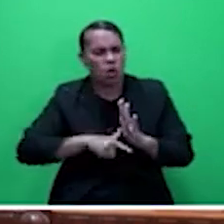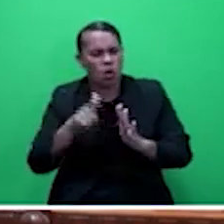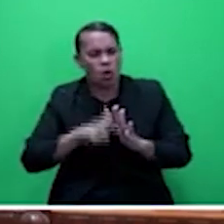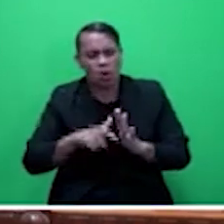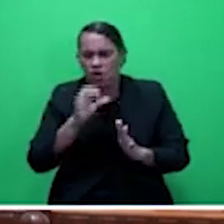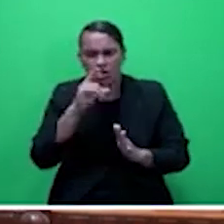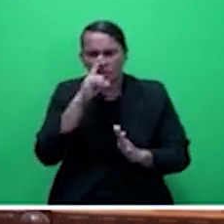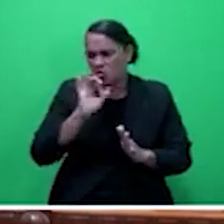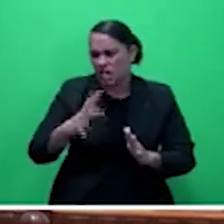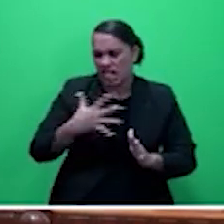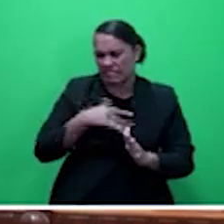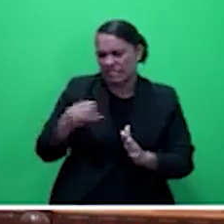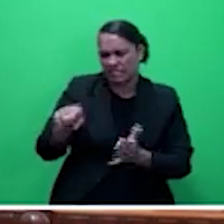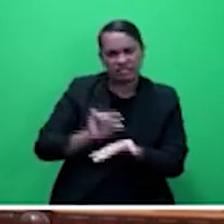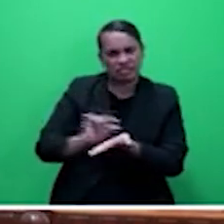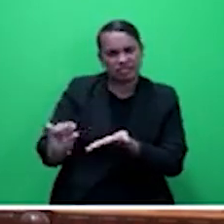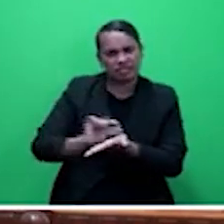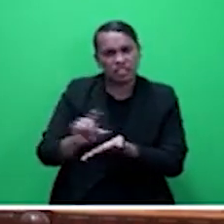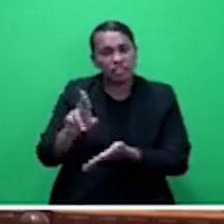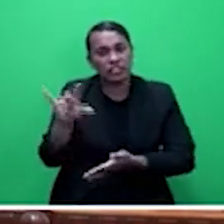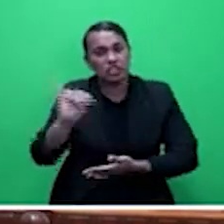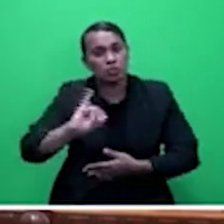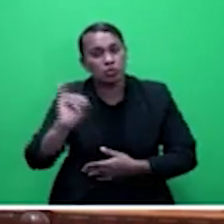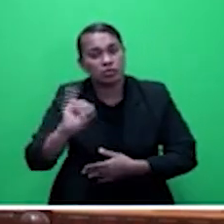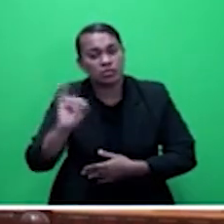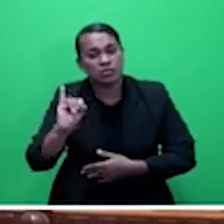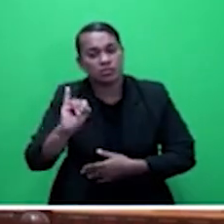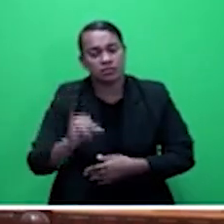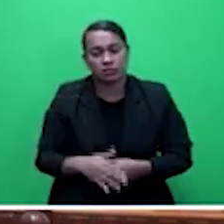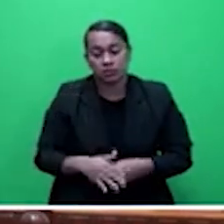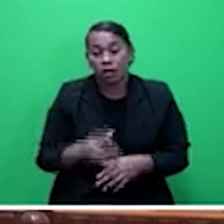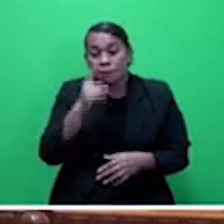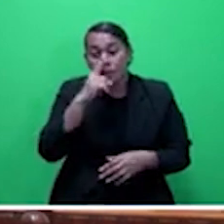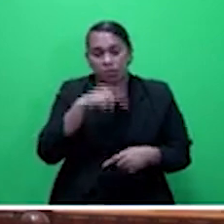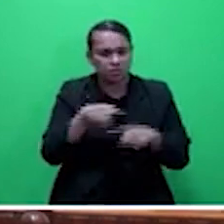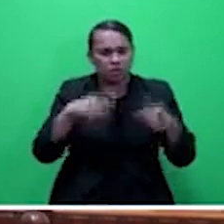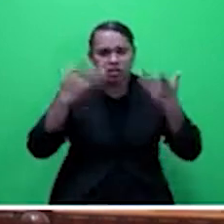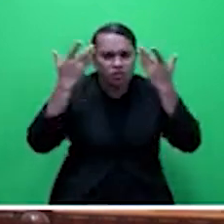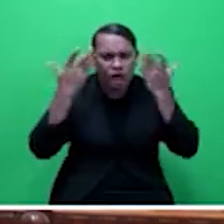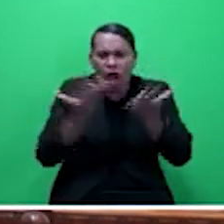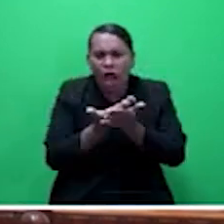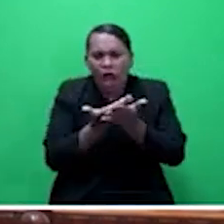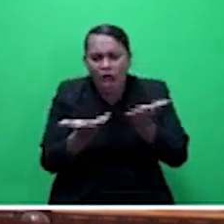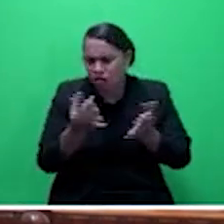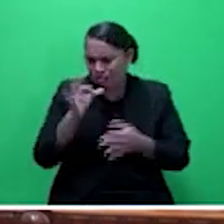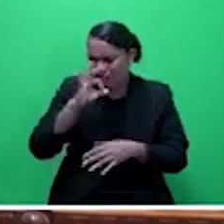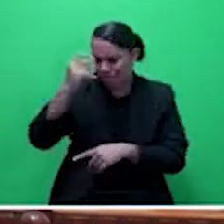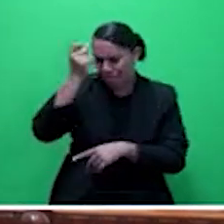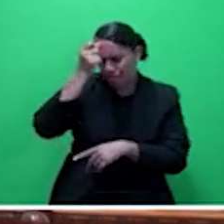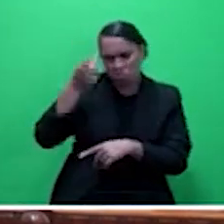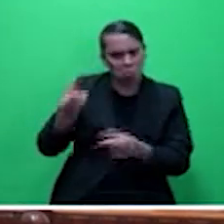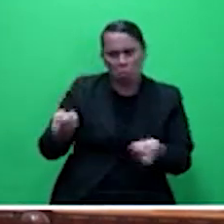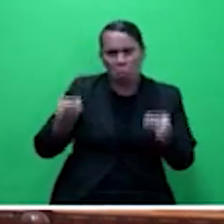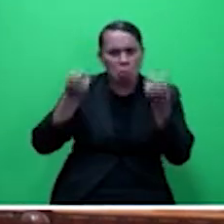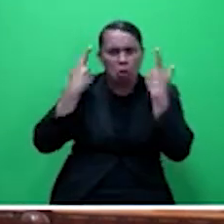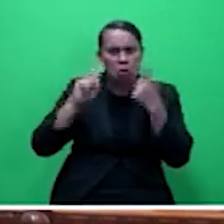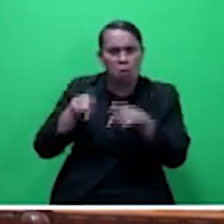Honourable don't seem to understand the importance of insurance, hence my initial